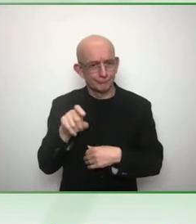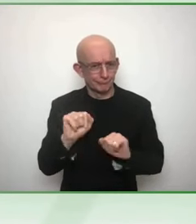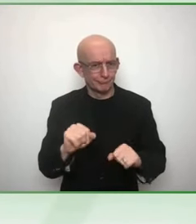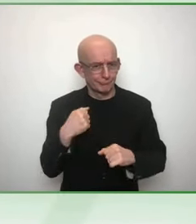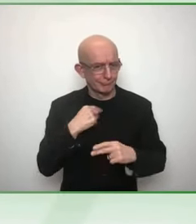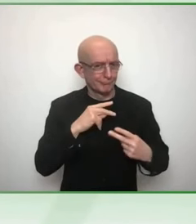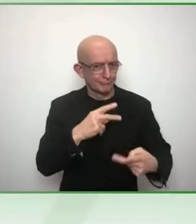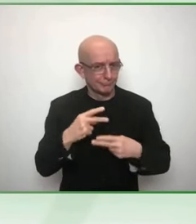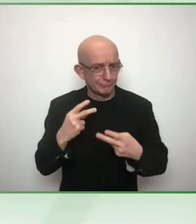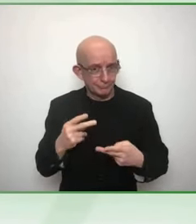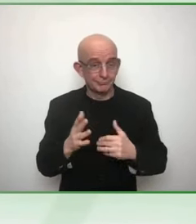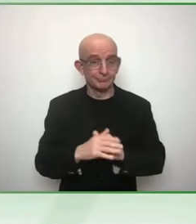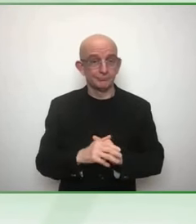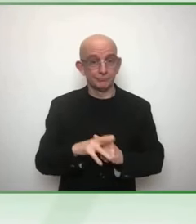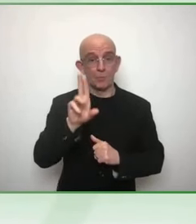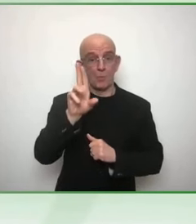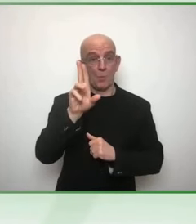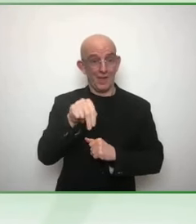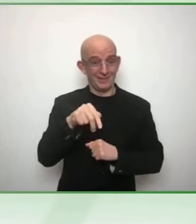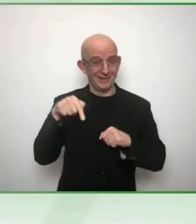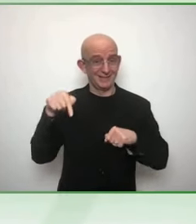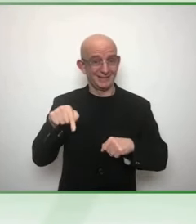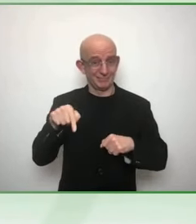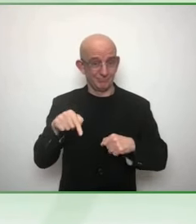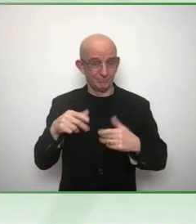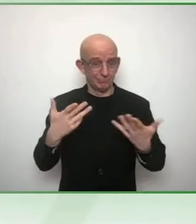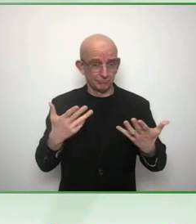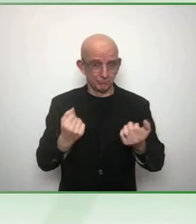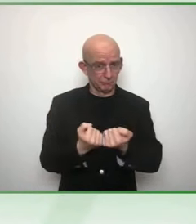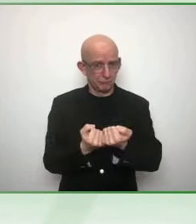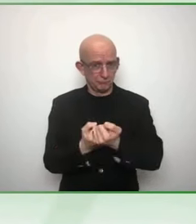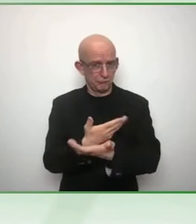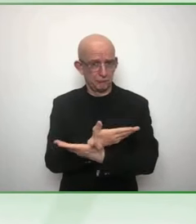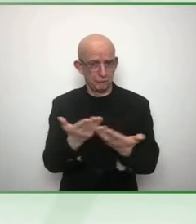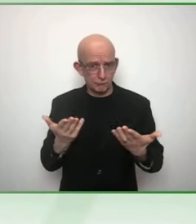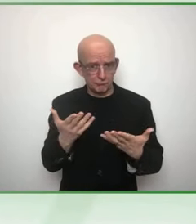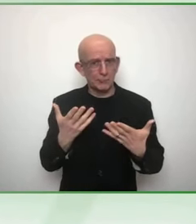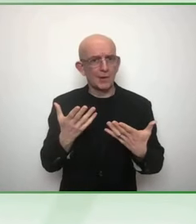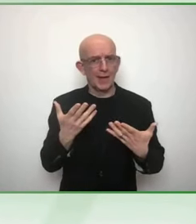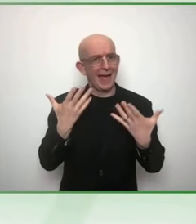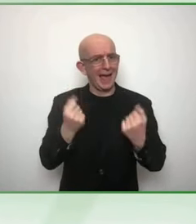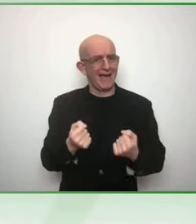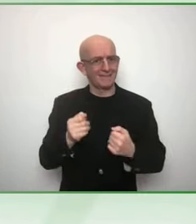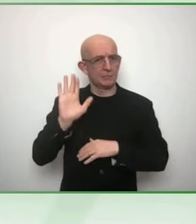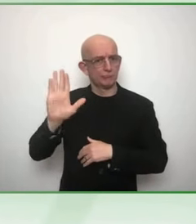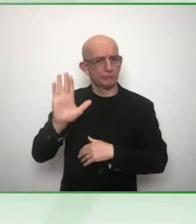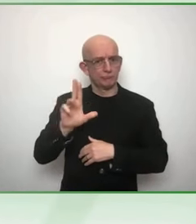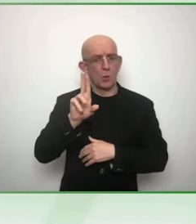UN called UN Disability Inclusion